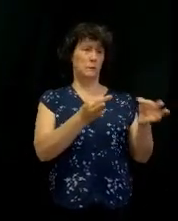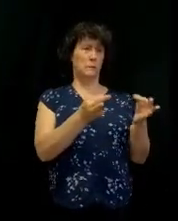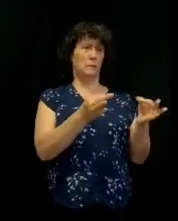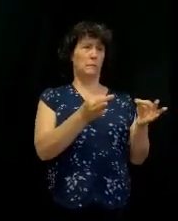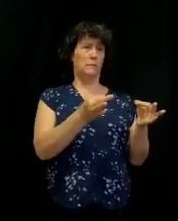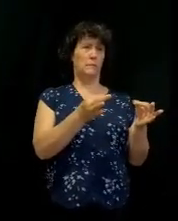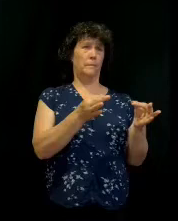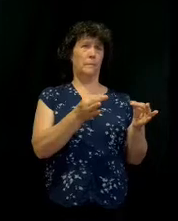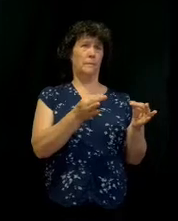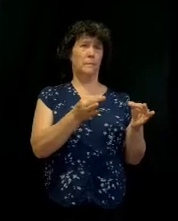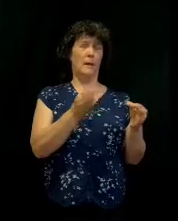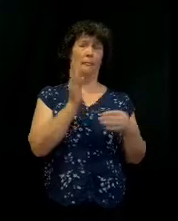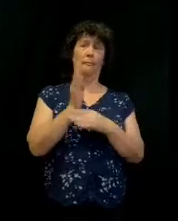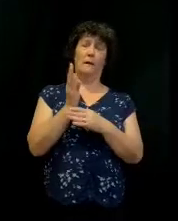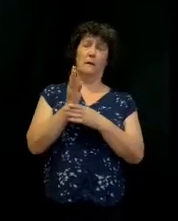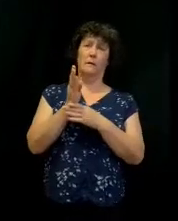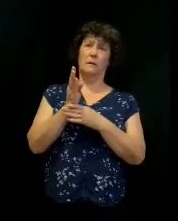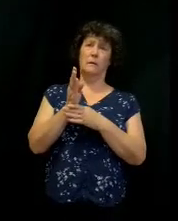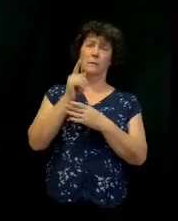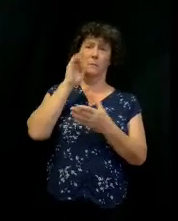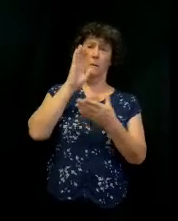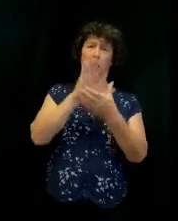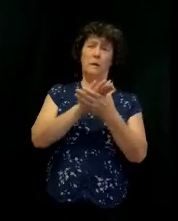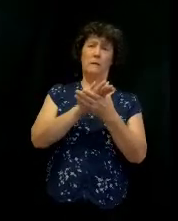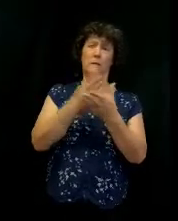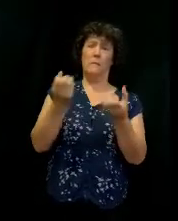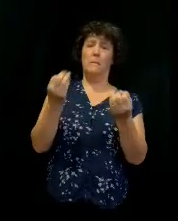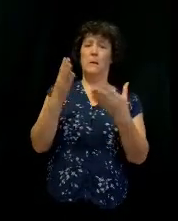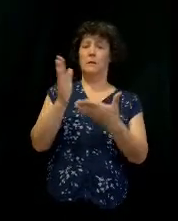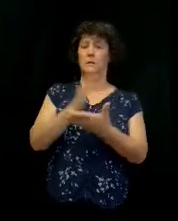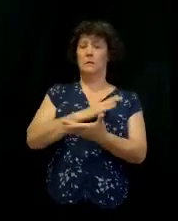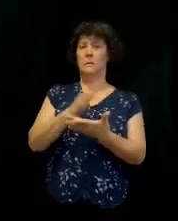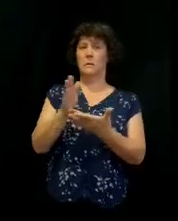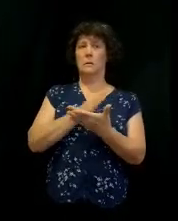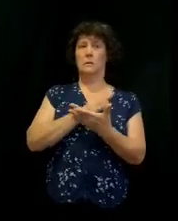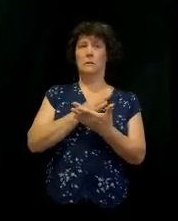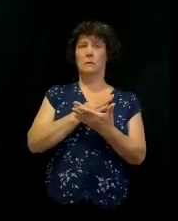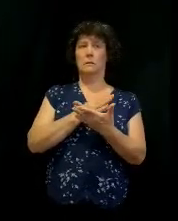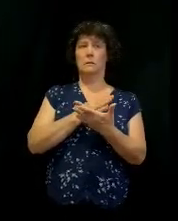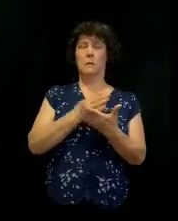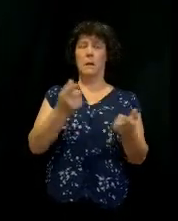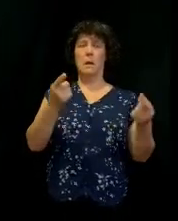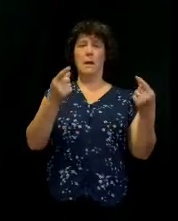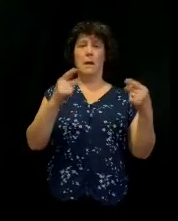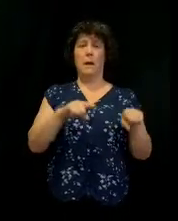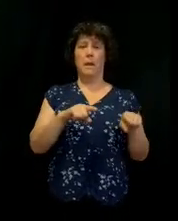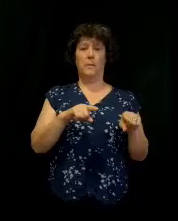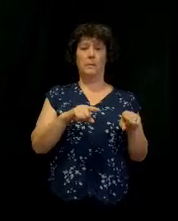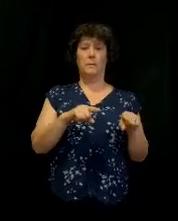Expressively, theologians believe that many of the psalms was penned around David's tent.